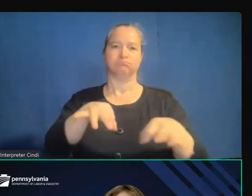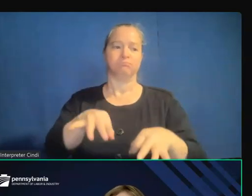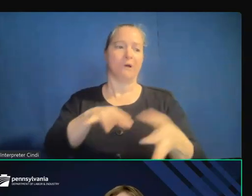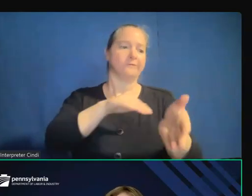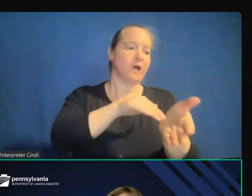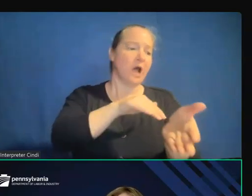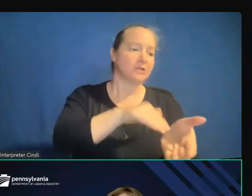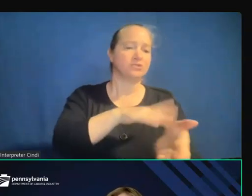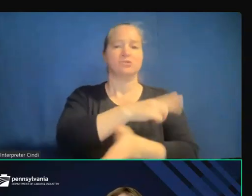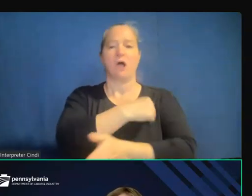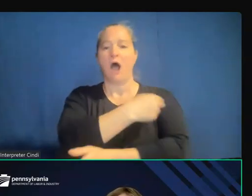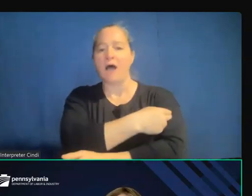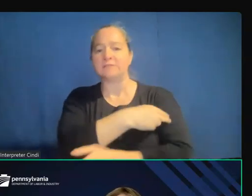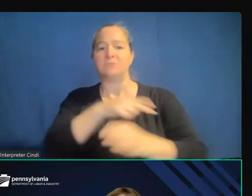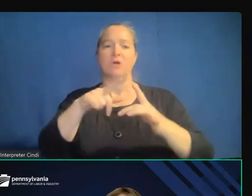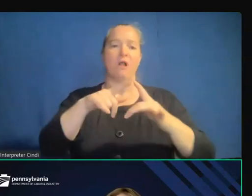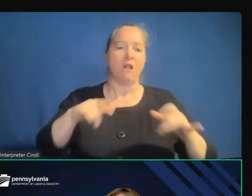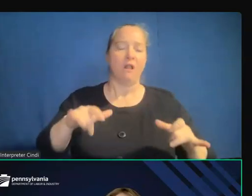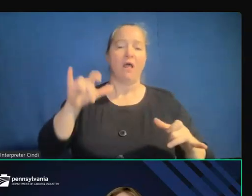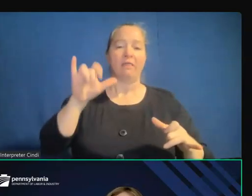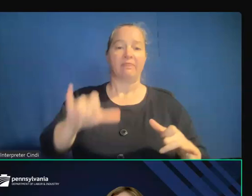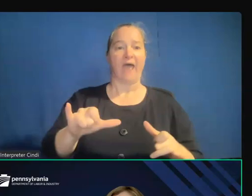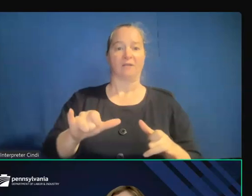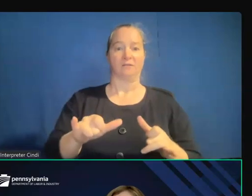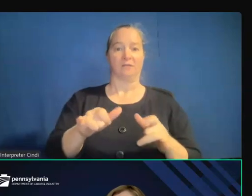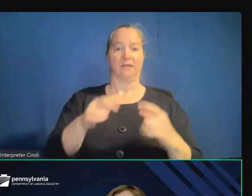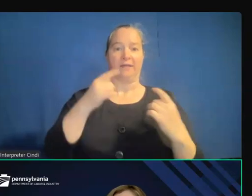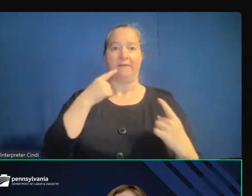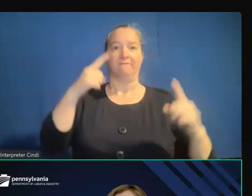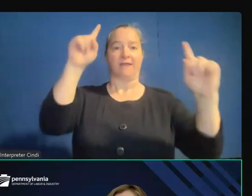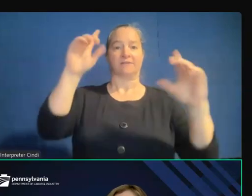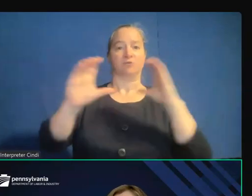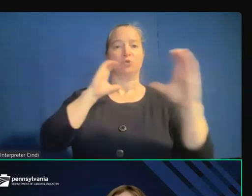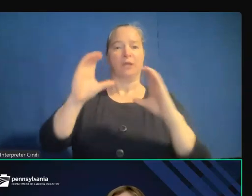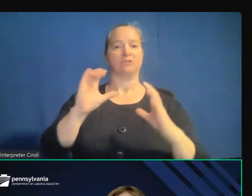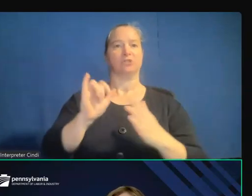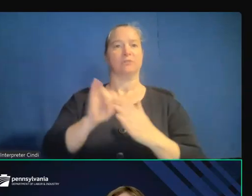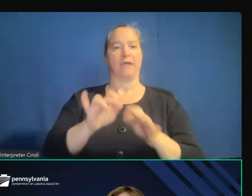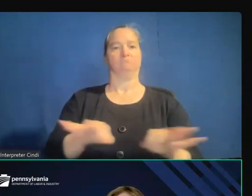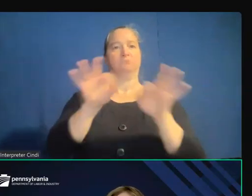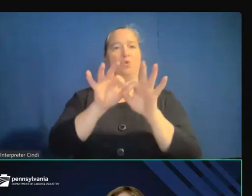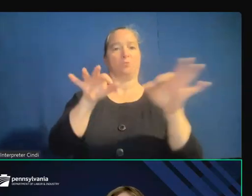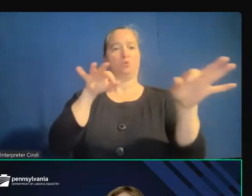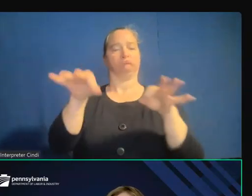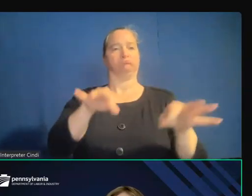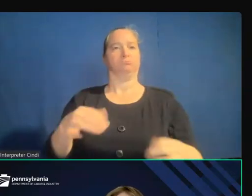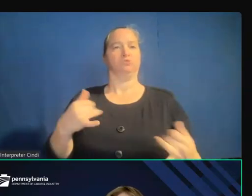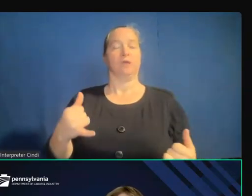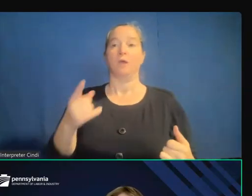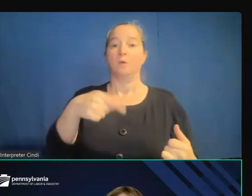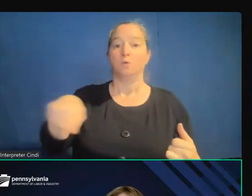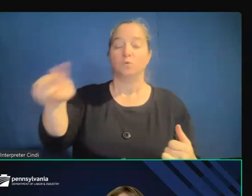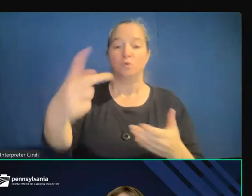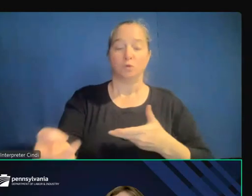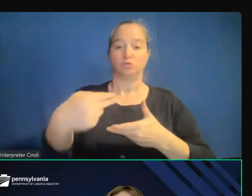Deaf and Hard of Hearing. This presentation is very important for anybody who has joined us and for those who couldn't